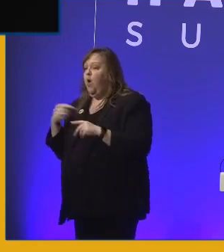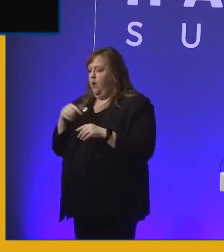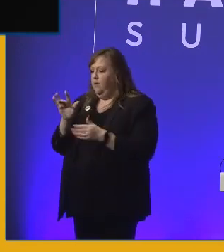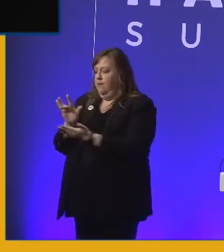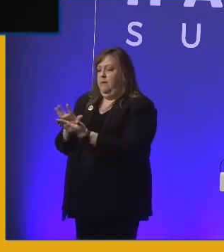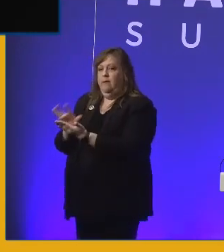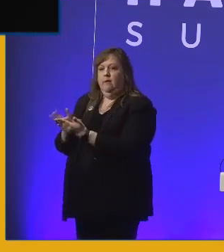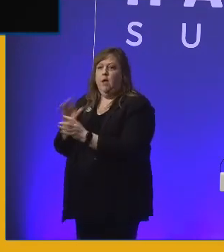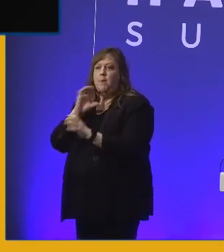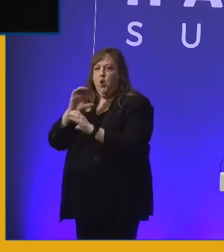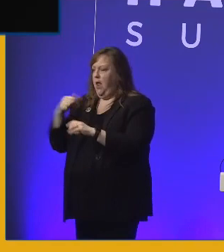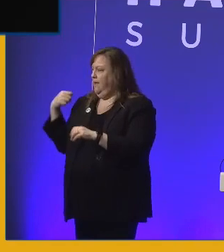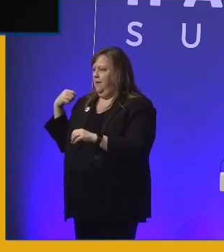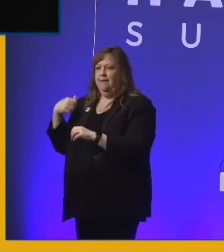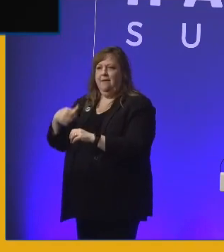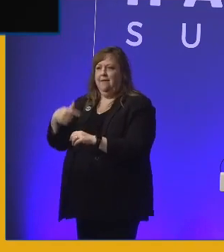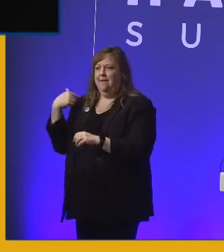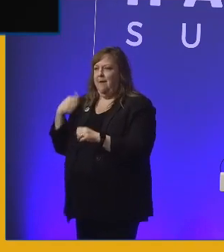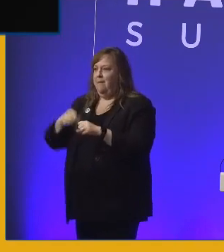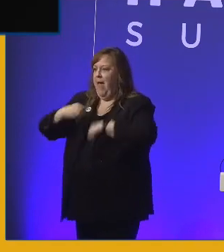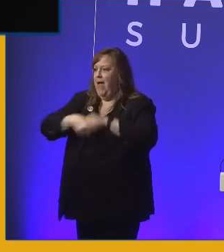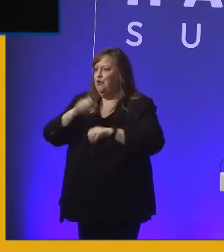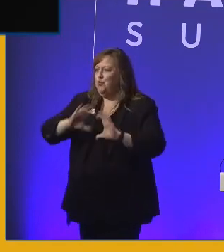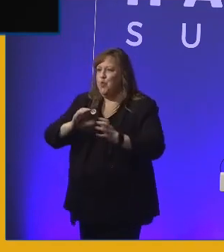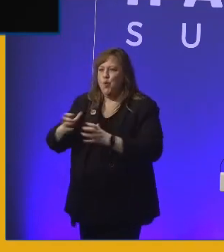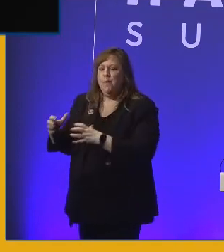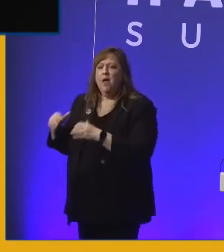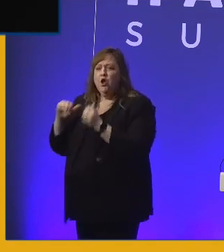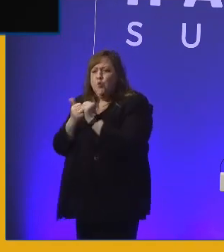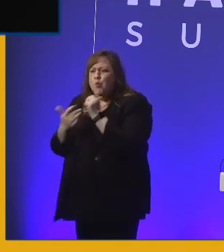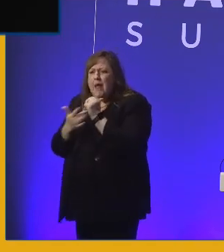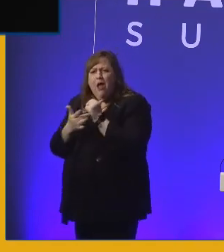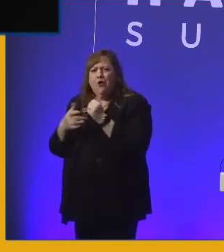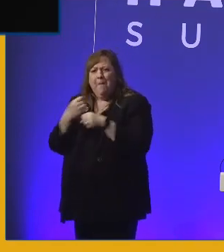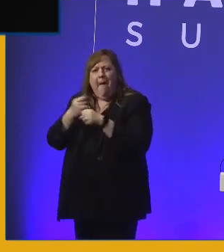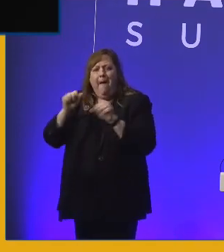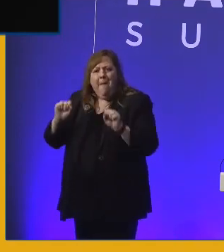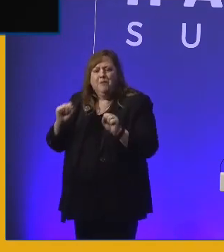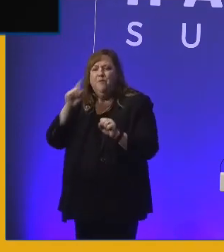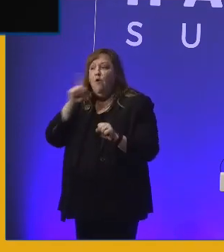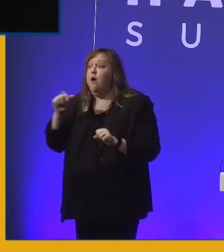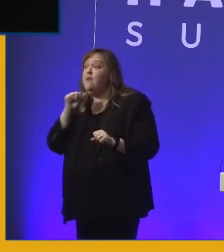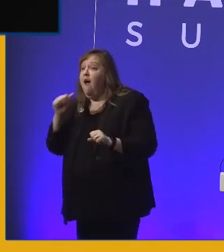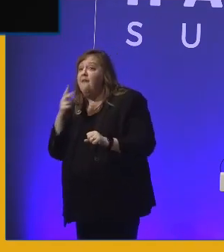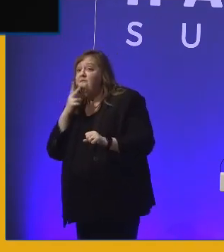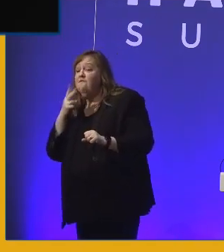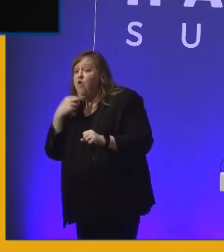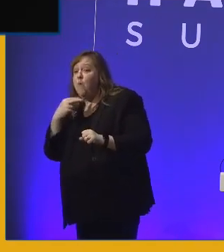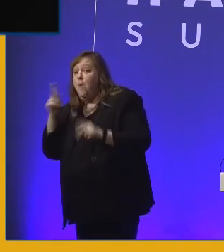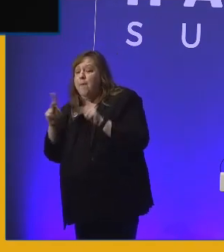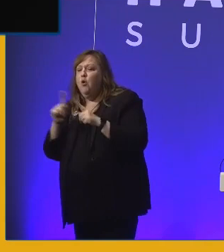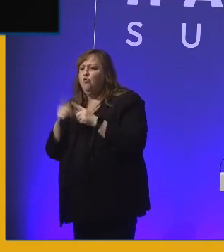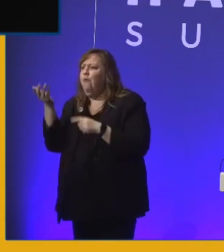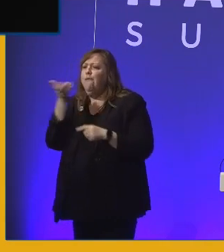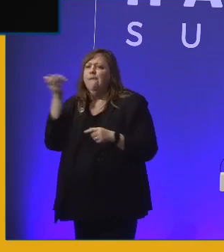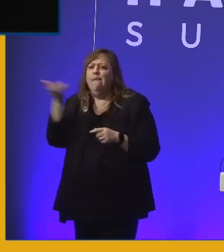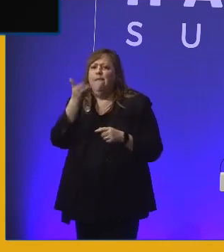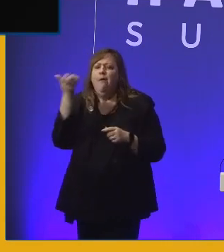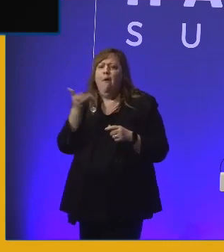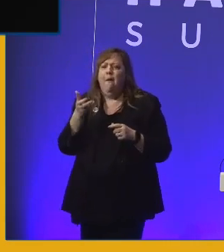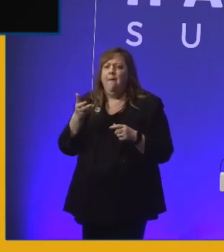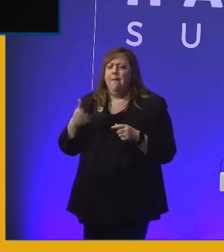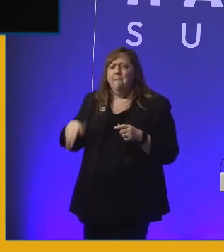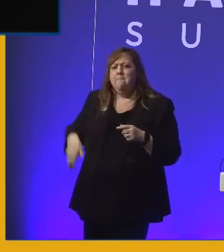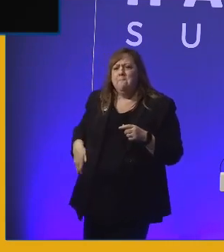devices on bikes. You know, the new technology created something else that made it possible for people who were nonverbal to carry around a pocket computer with